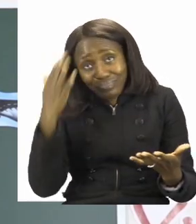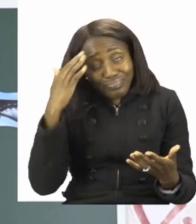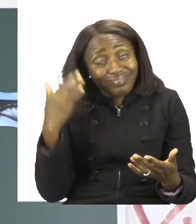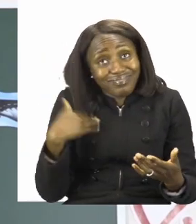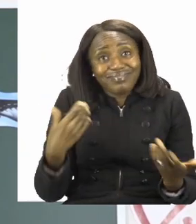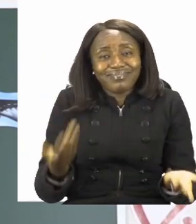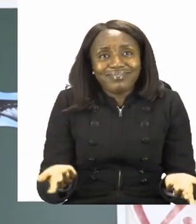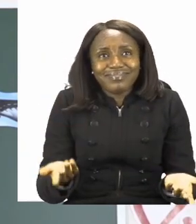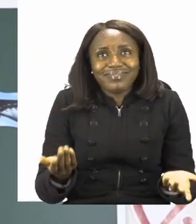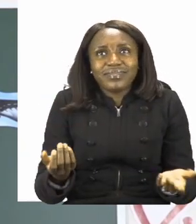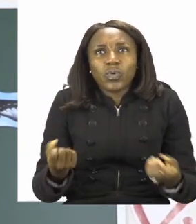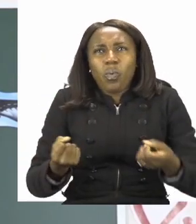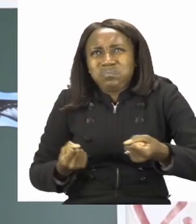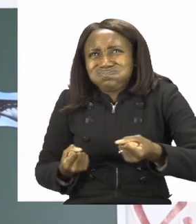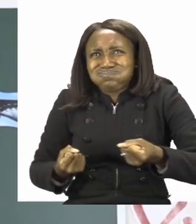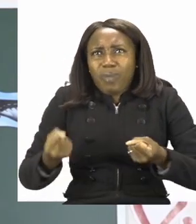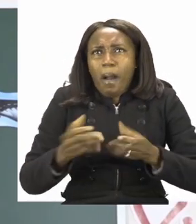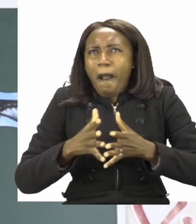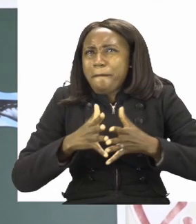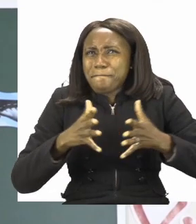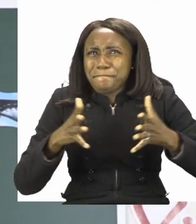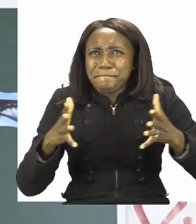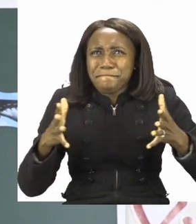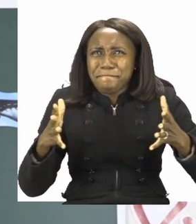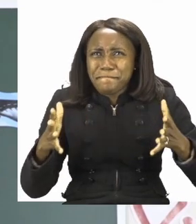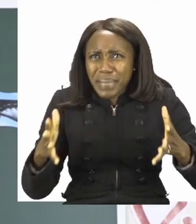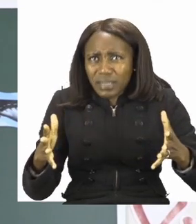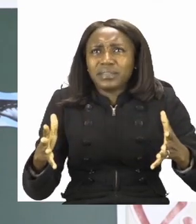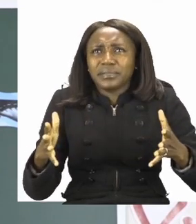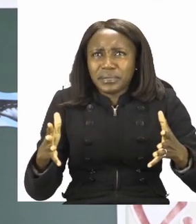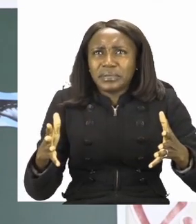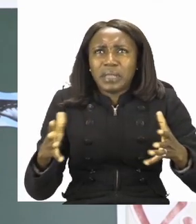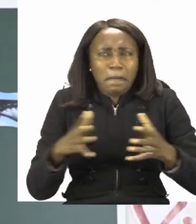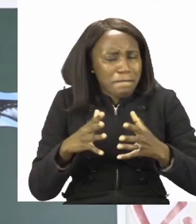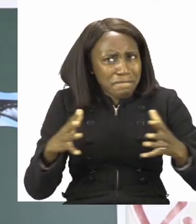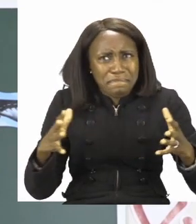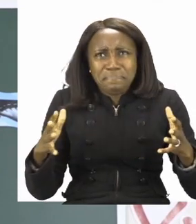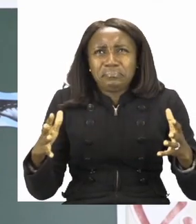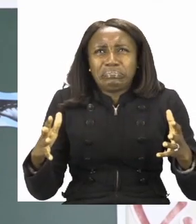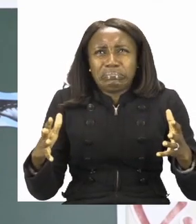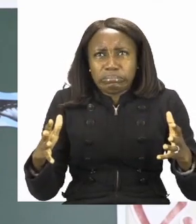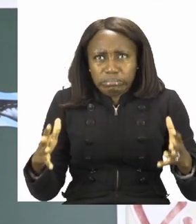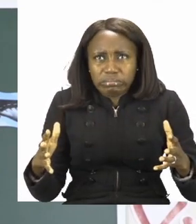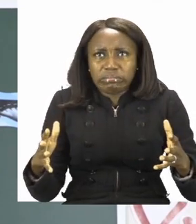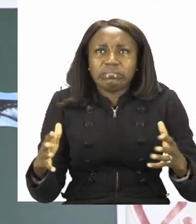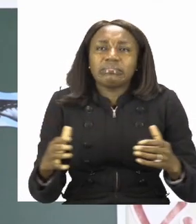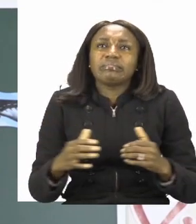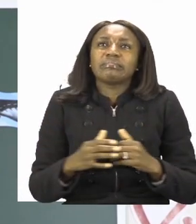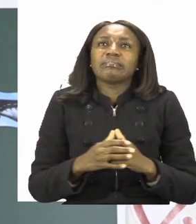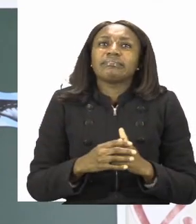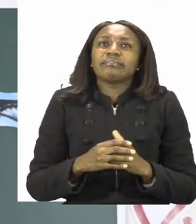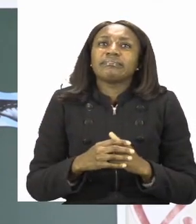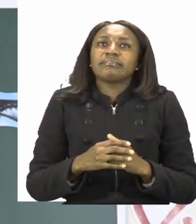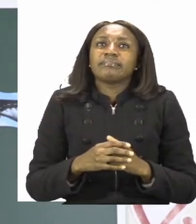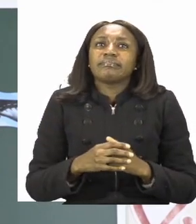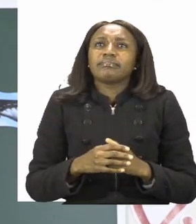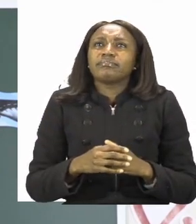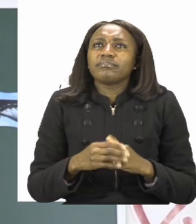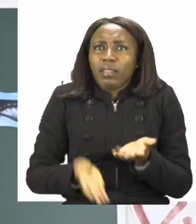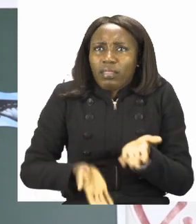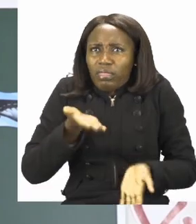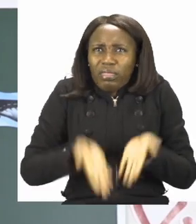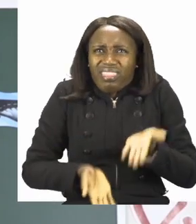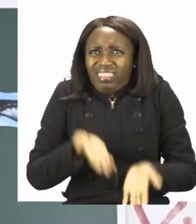The lorry is a big type of transport. It's the biggest one you can find on the road and it has many, many